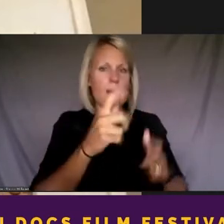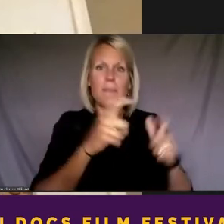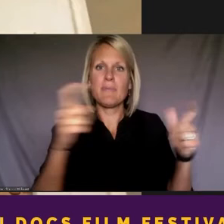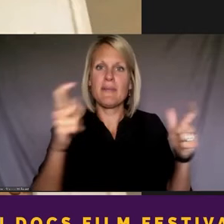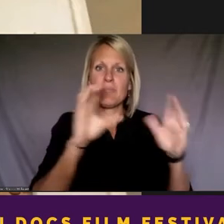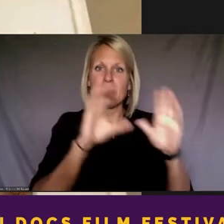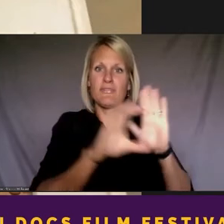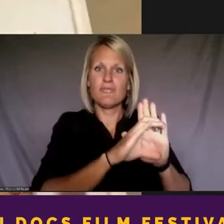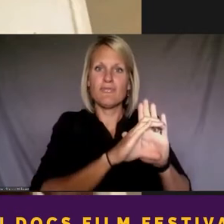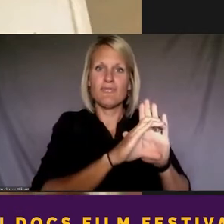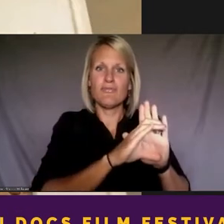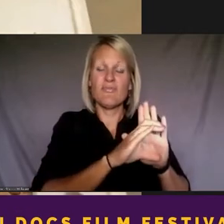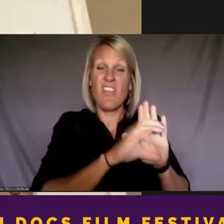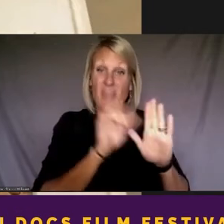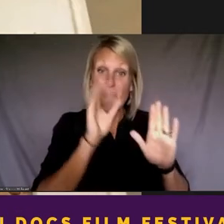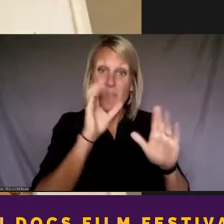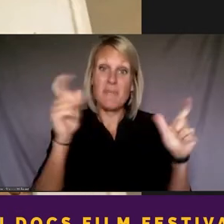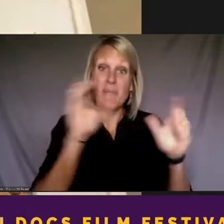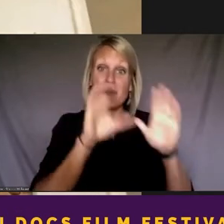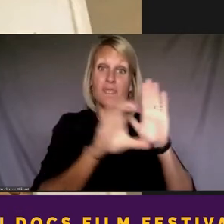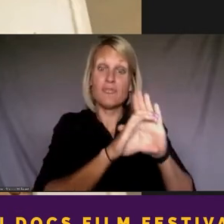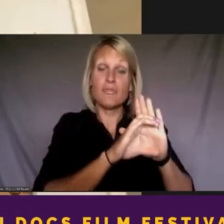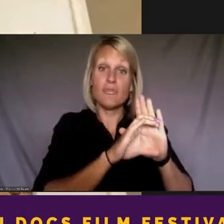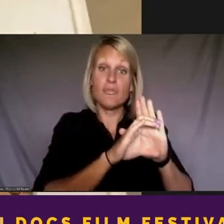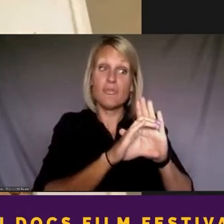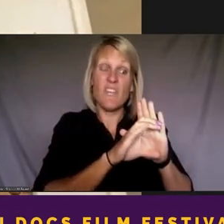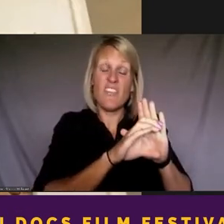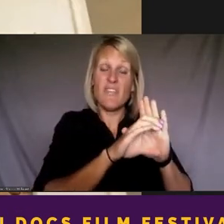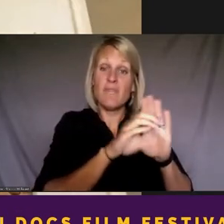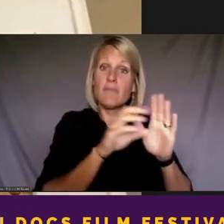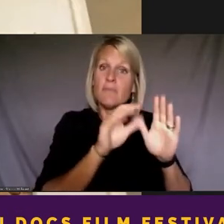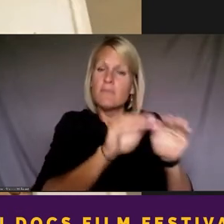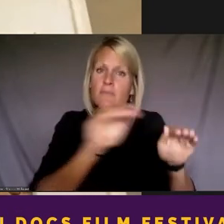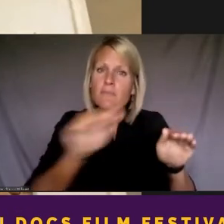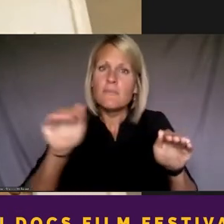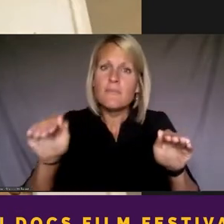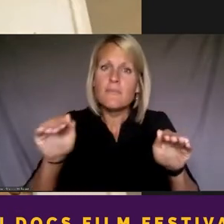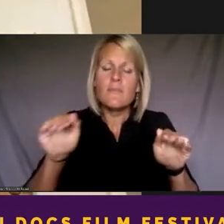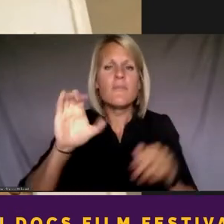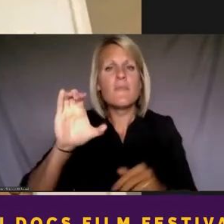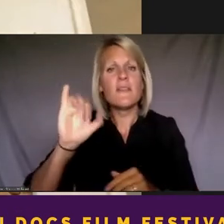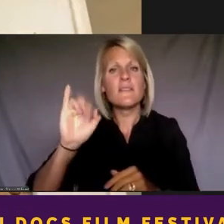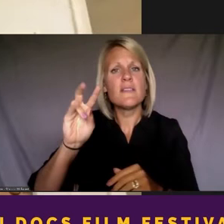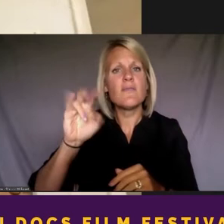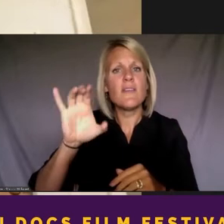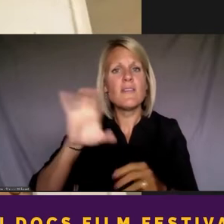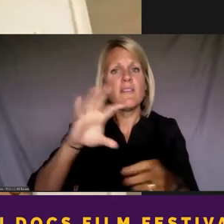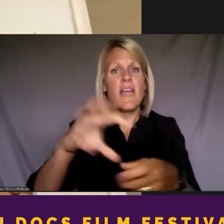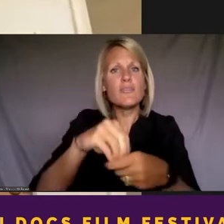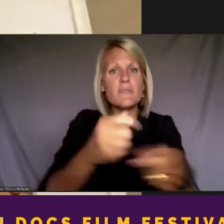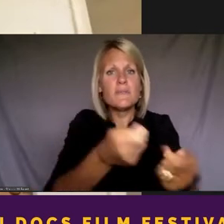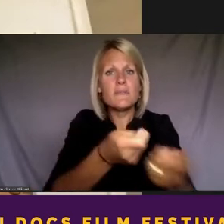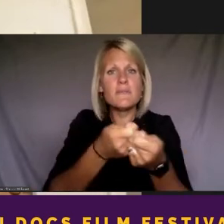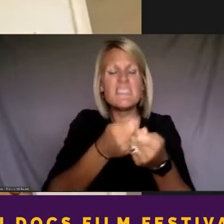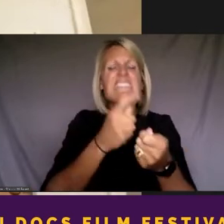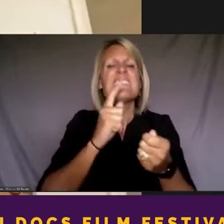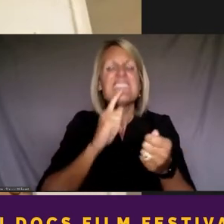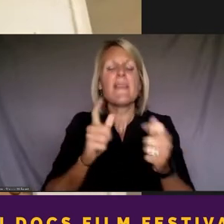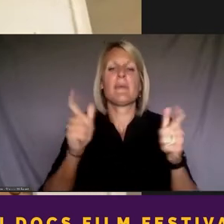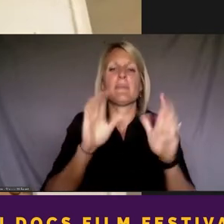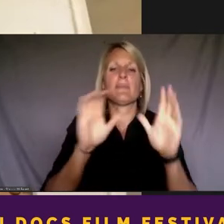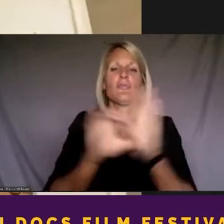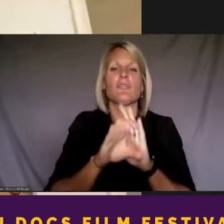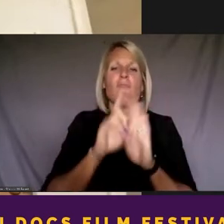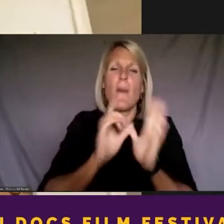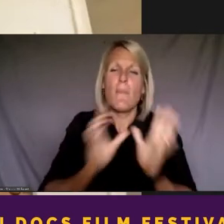bigger picture was getting it to people to understand that civic engagement is the bigger picture for pushing for what we